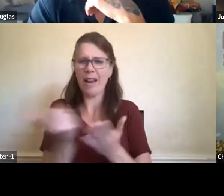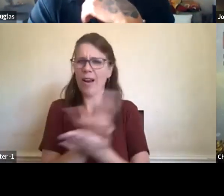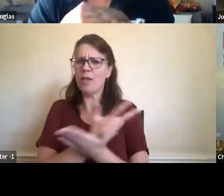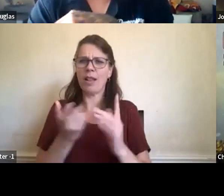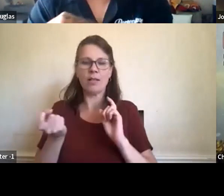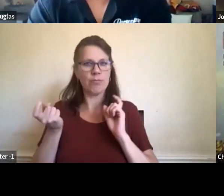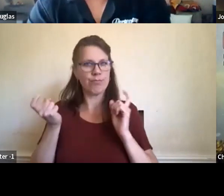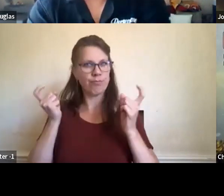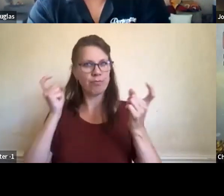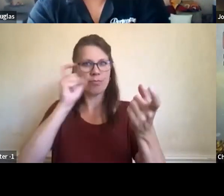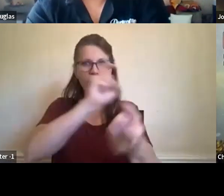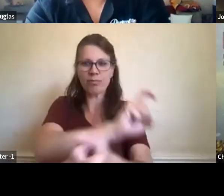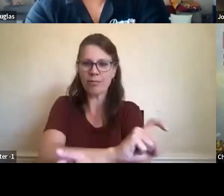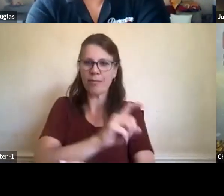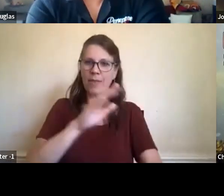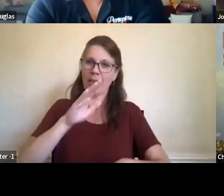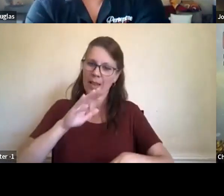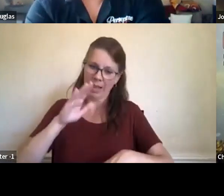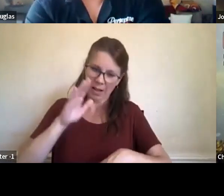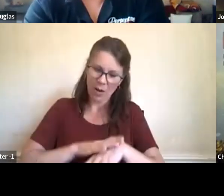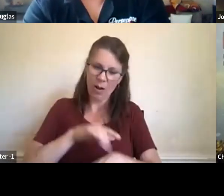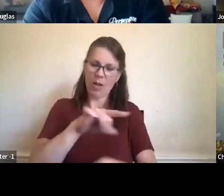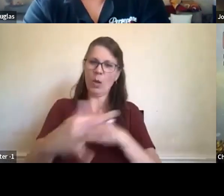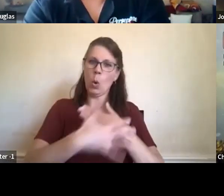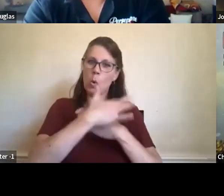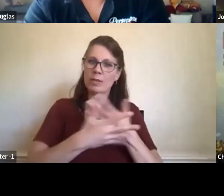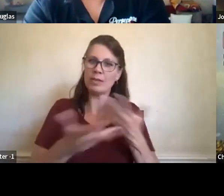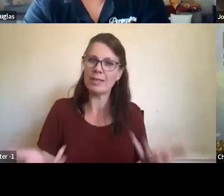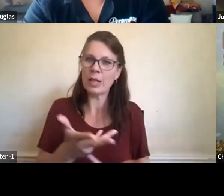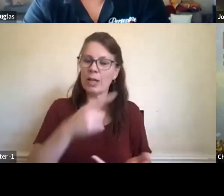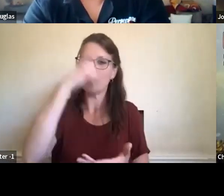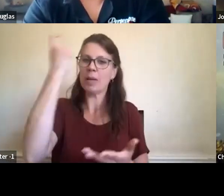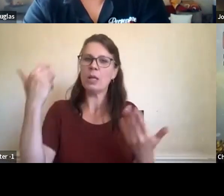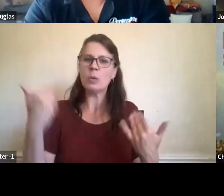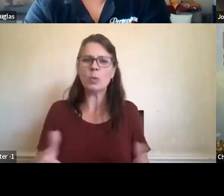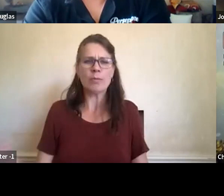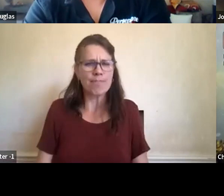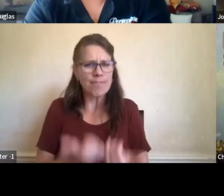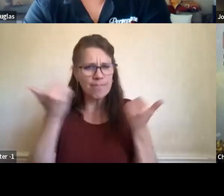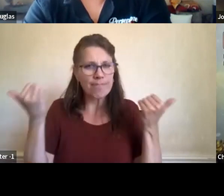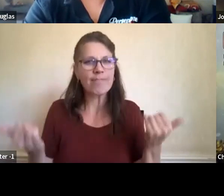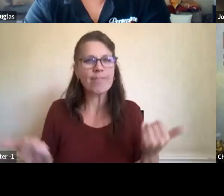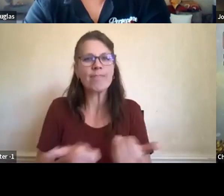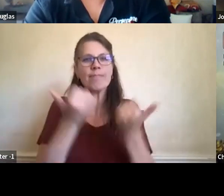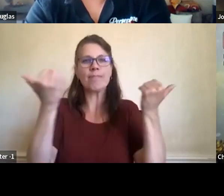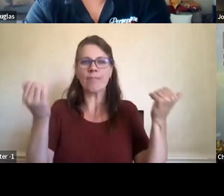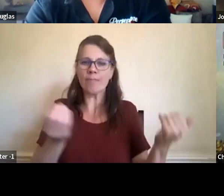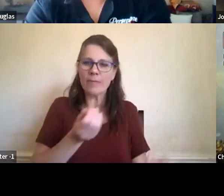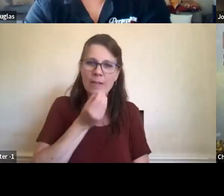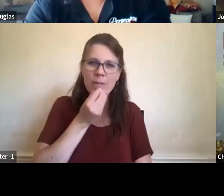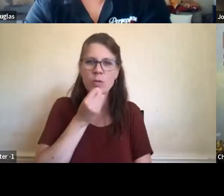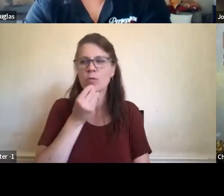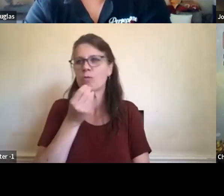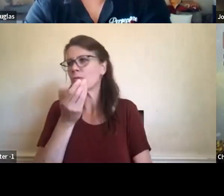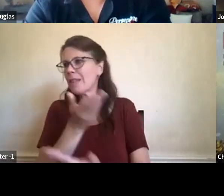evolved right here on the Pacific northwest coast because of that abundance of, uh, resources that our people were able